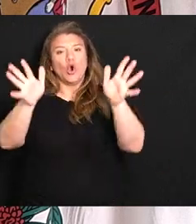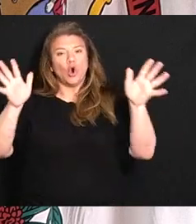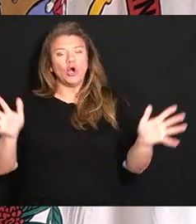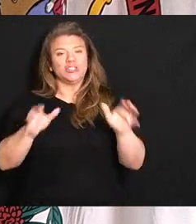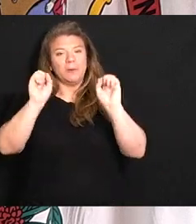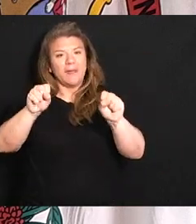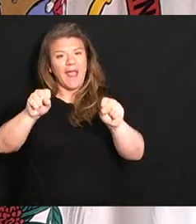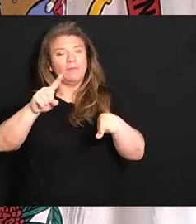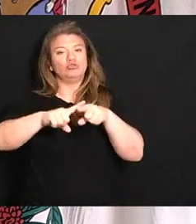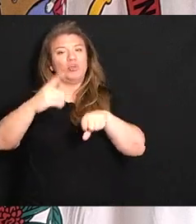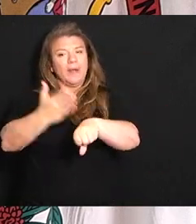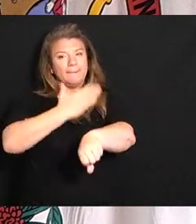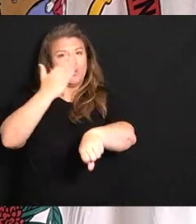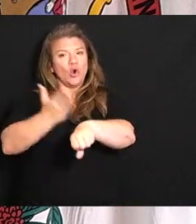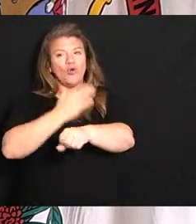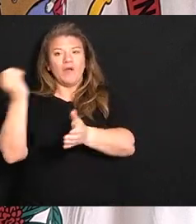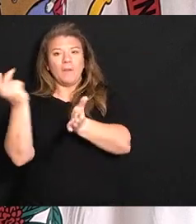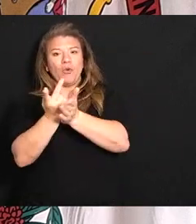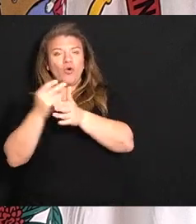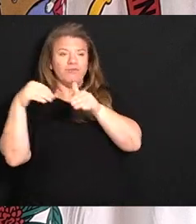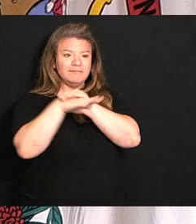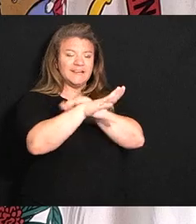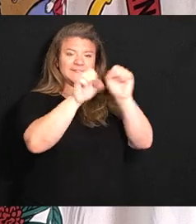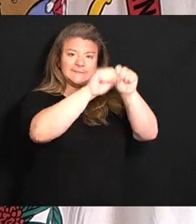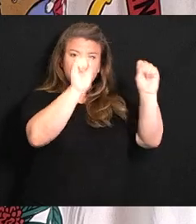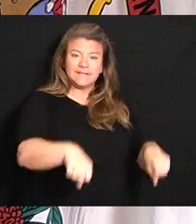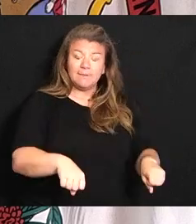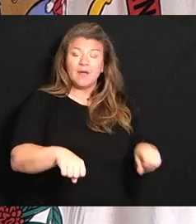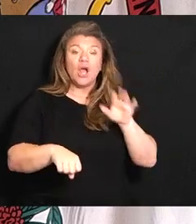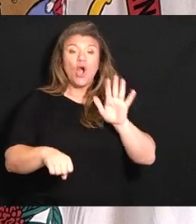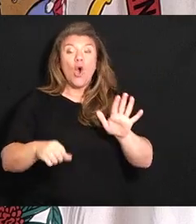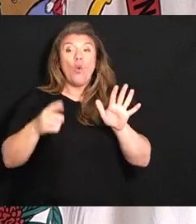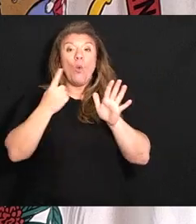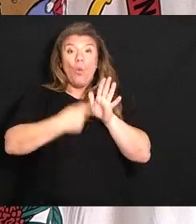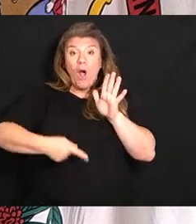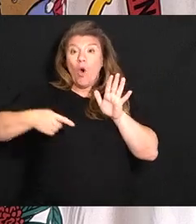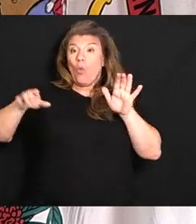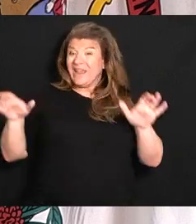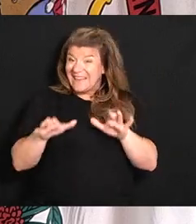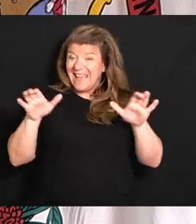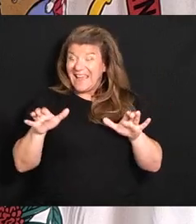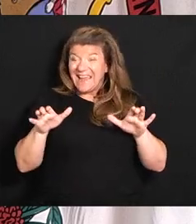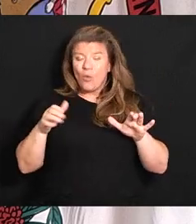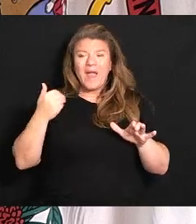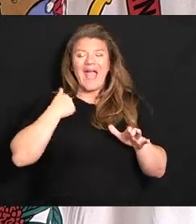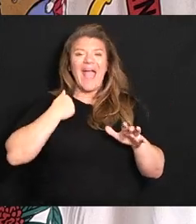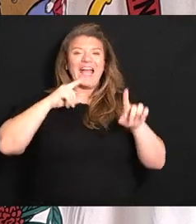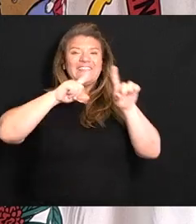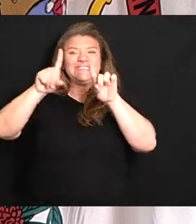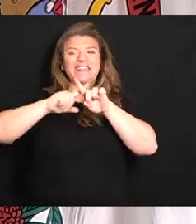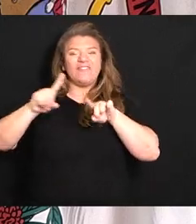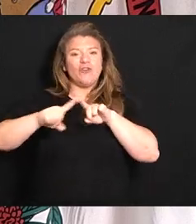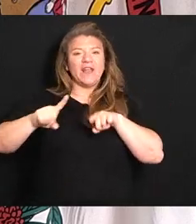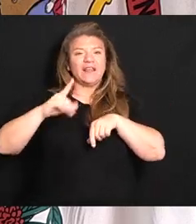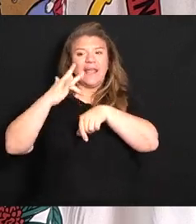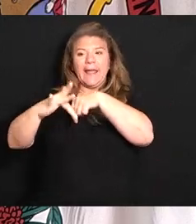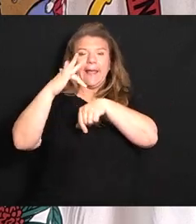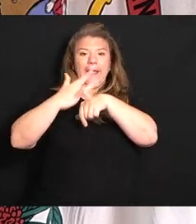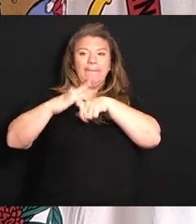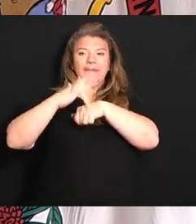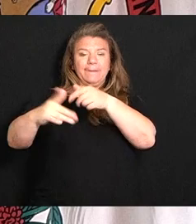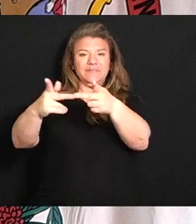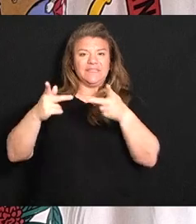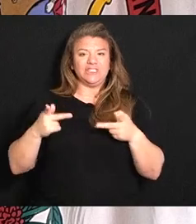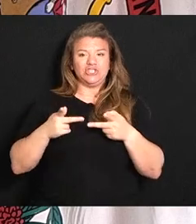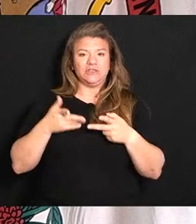to recruit and get people into the system that absolutely without any question what we did was we had all kinds of vacant positions that people weren't